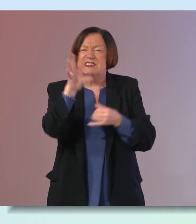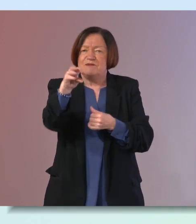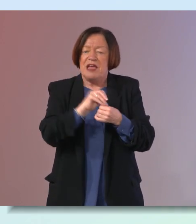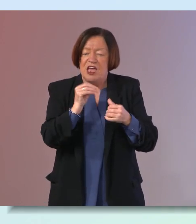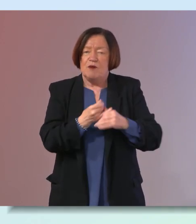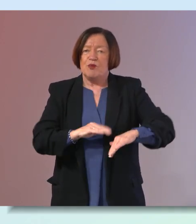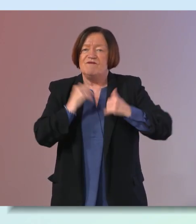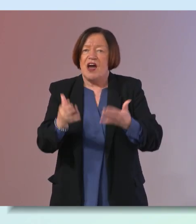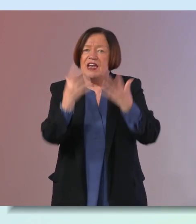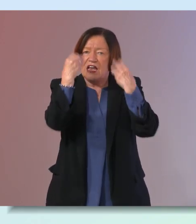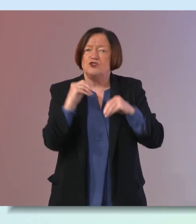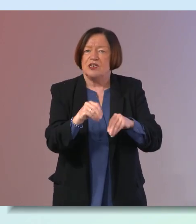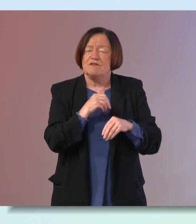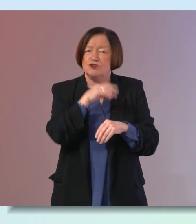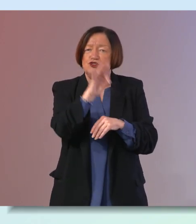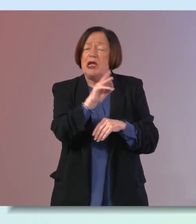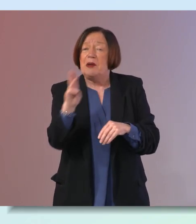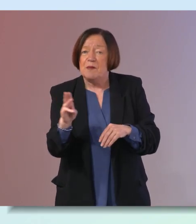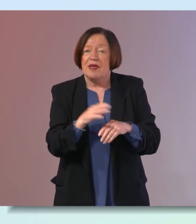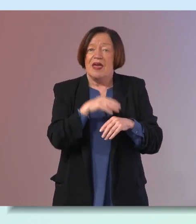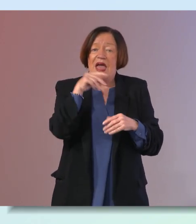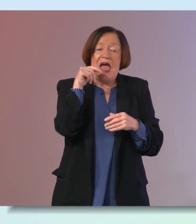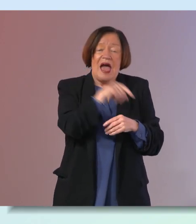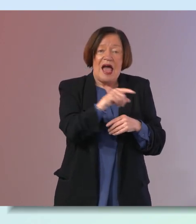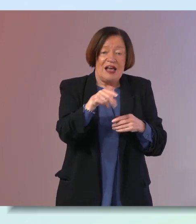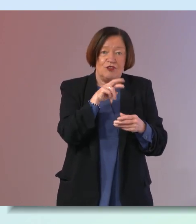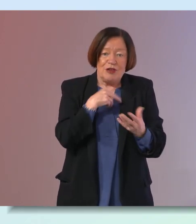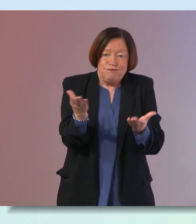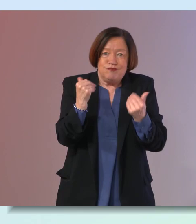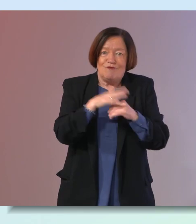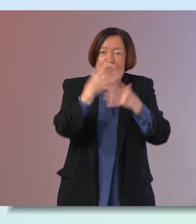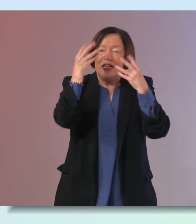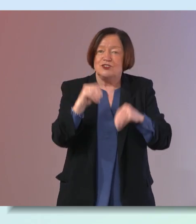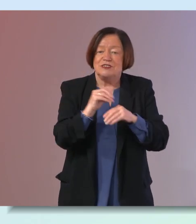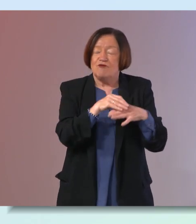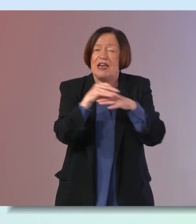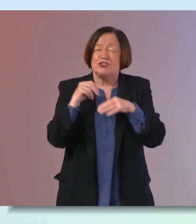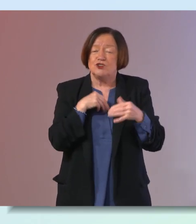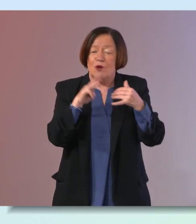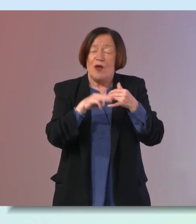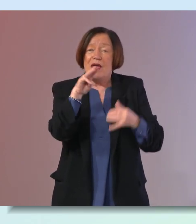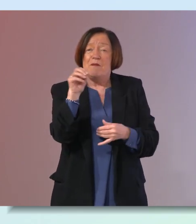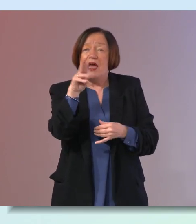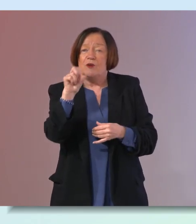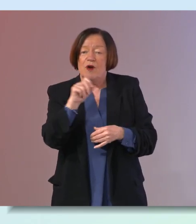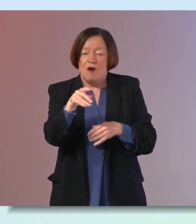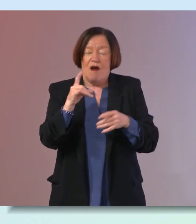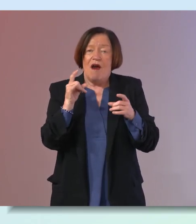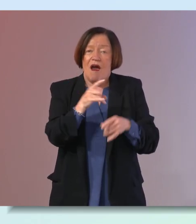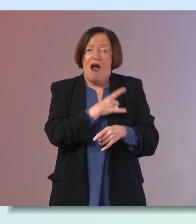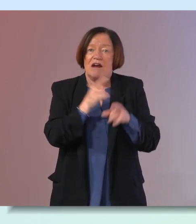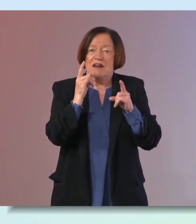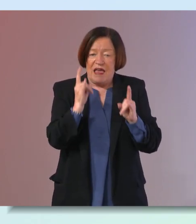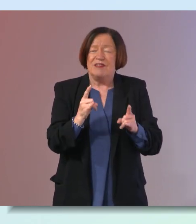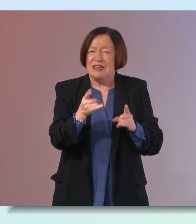providing education for gps and the appetite for education in relation to menopause and menopausal heart health is